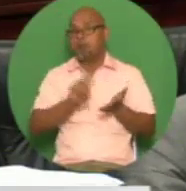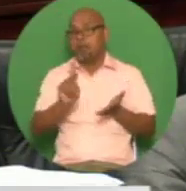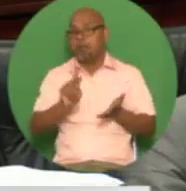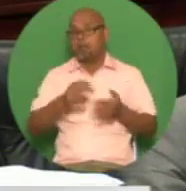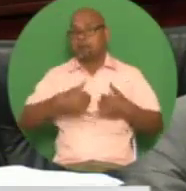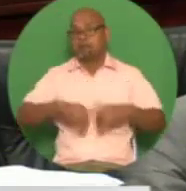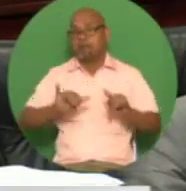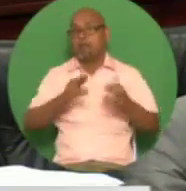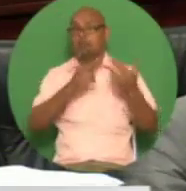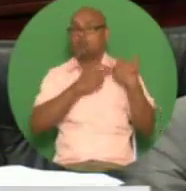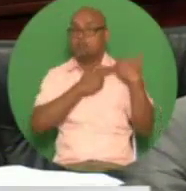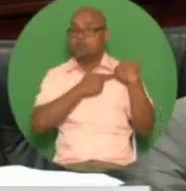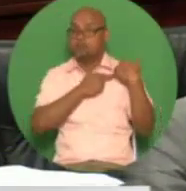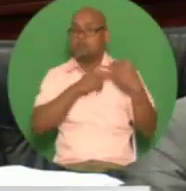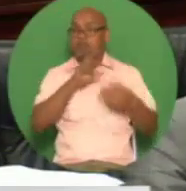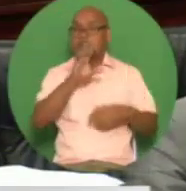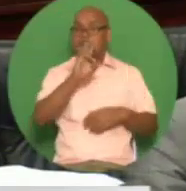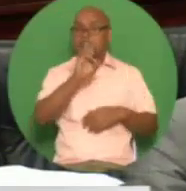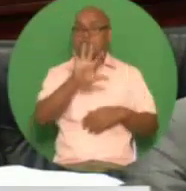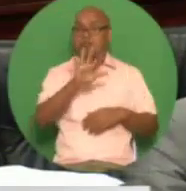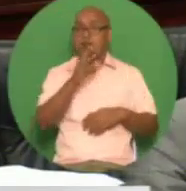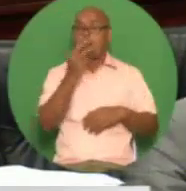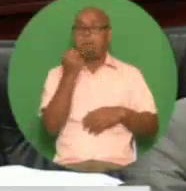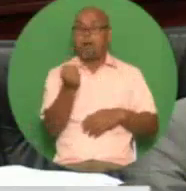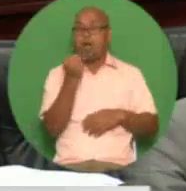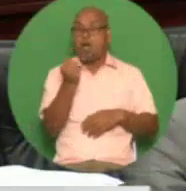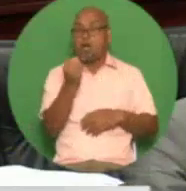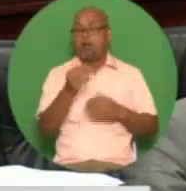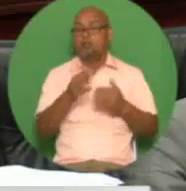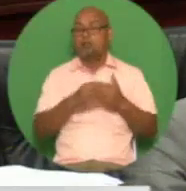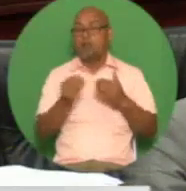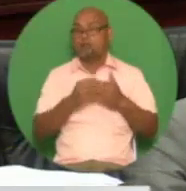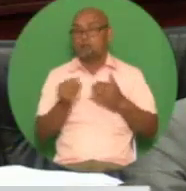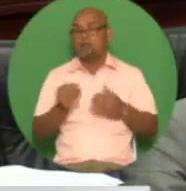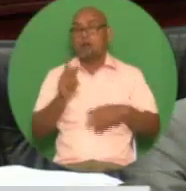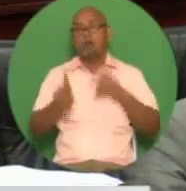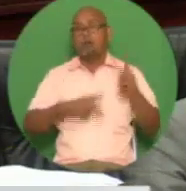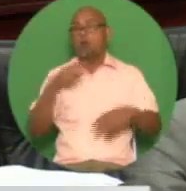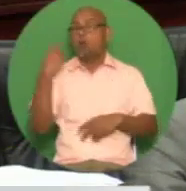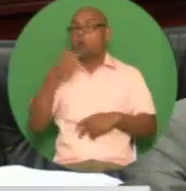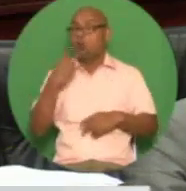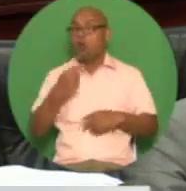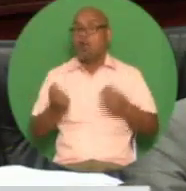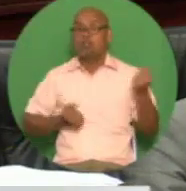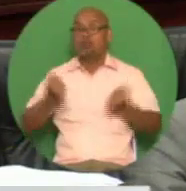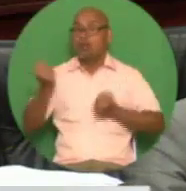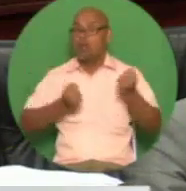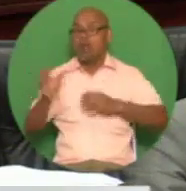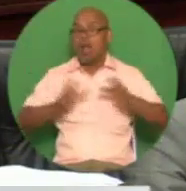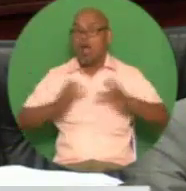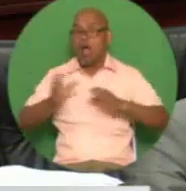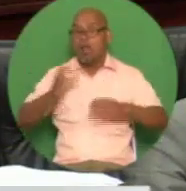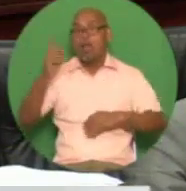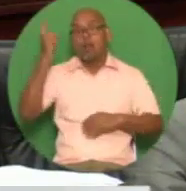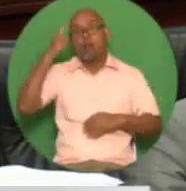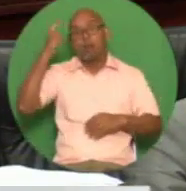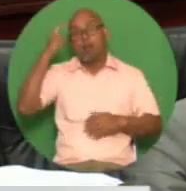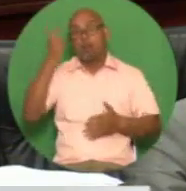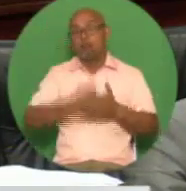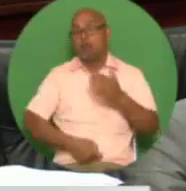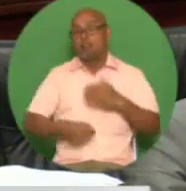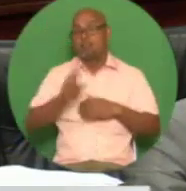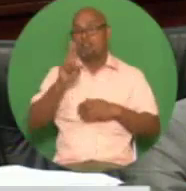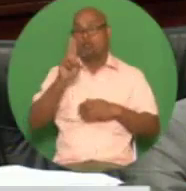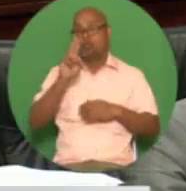dollars in 2019 motorists should note that an oil price of US dollar seventy three per barrel